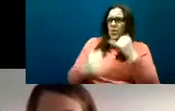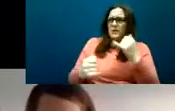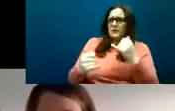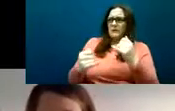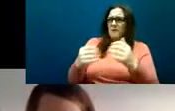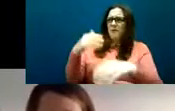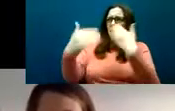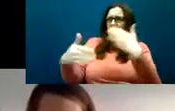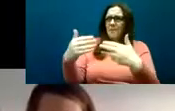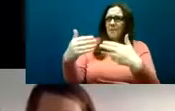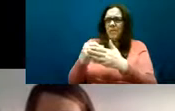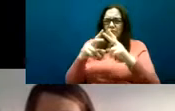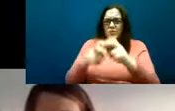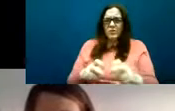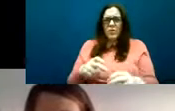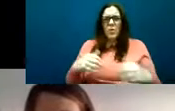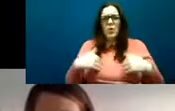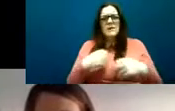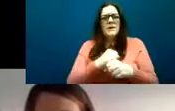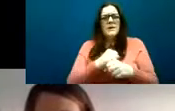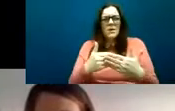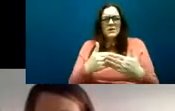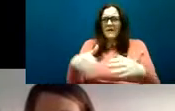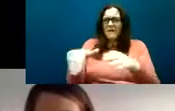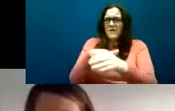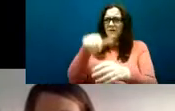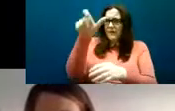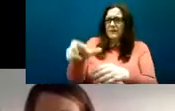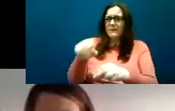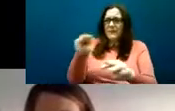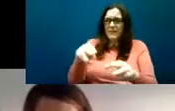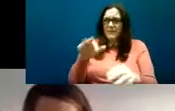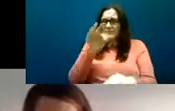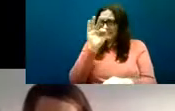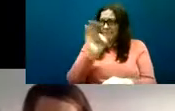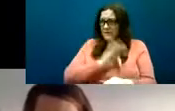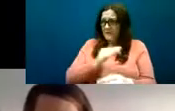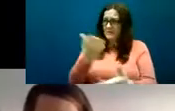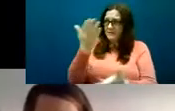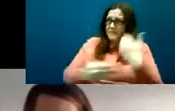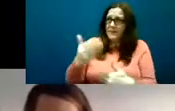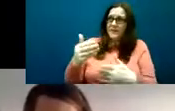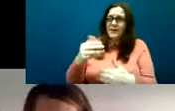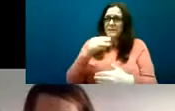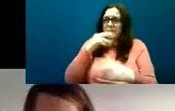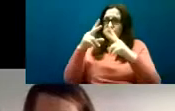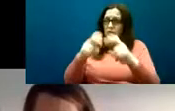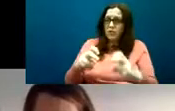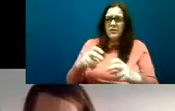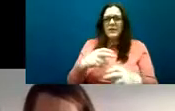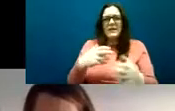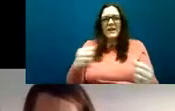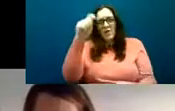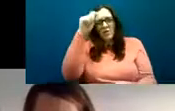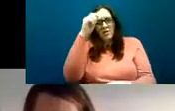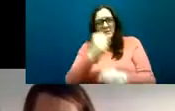individuals directly in the research if they had never previously thought about the fact that they might have autism and we didn't want them to